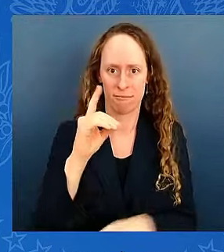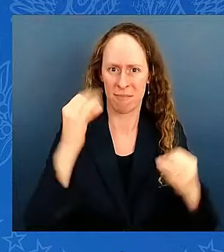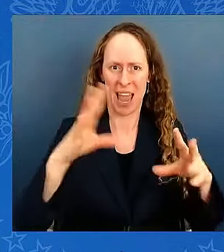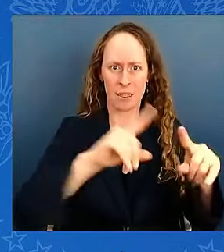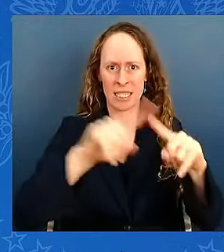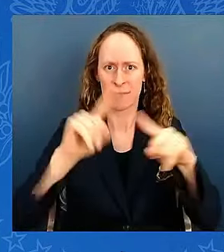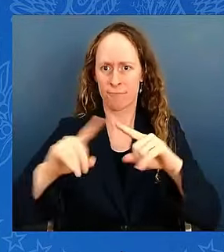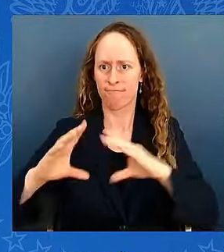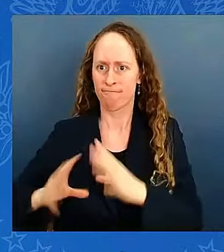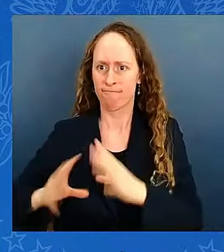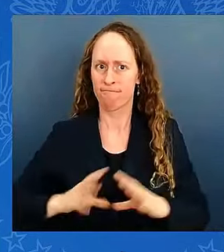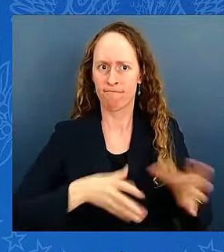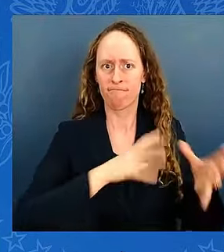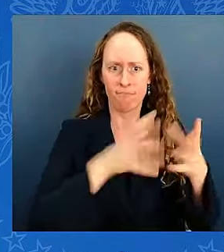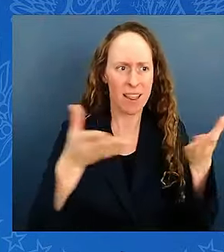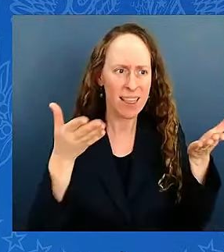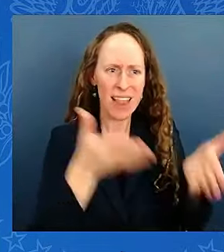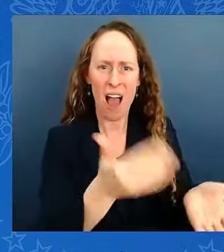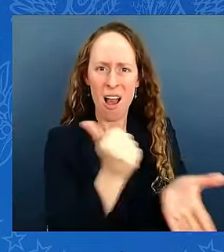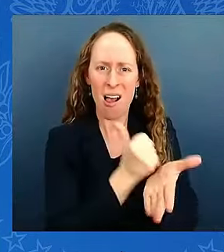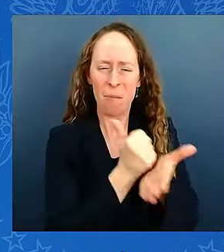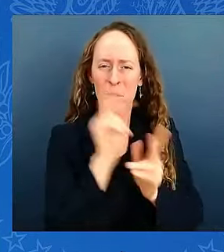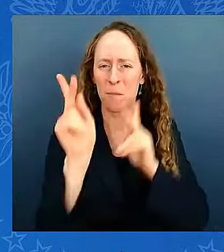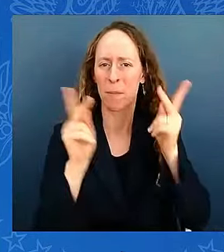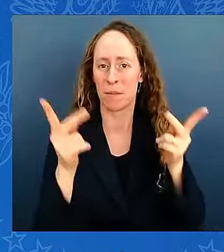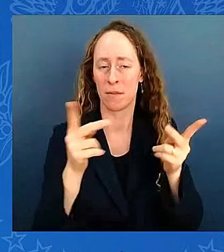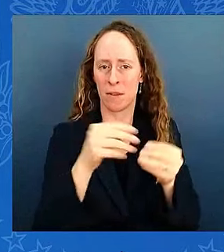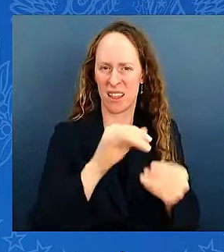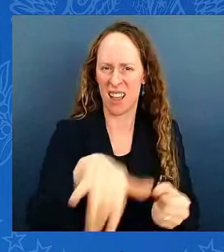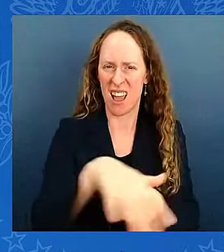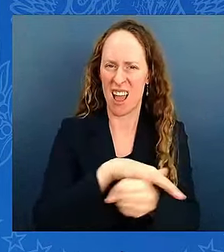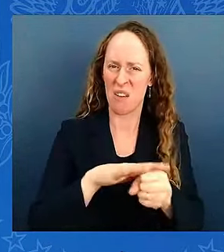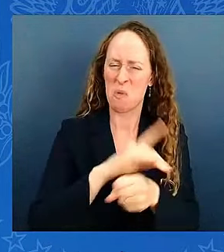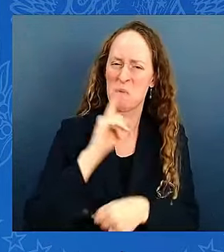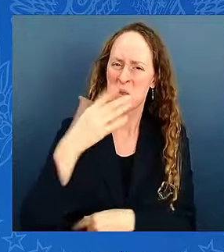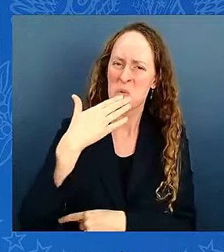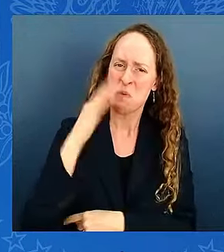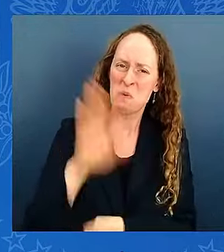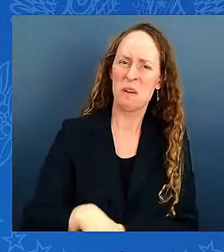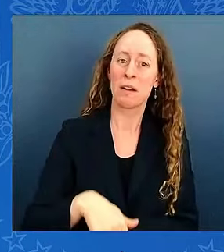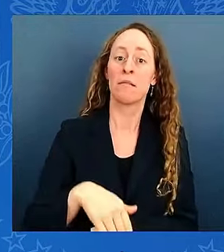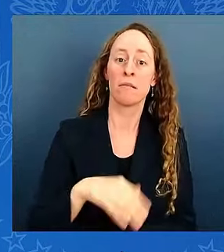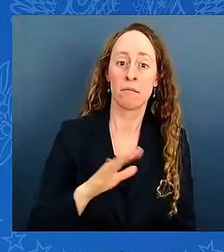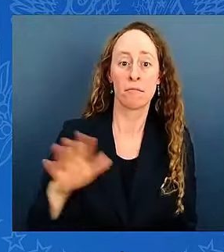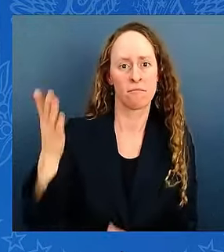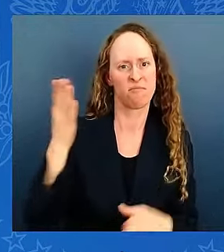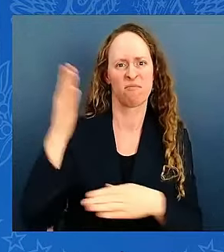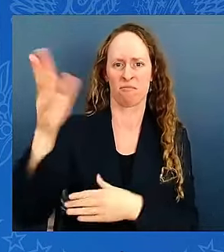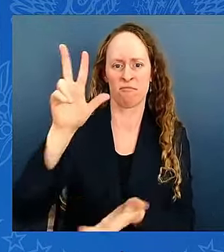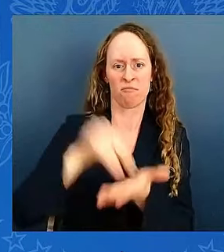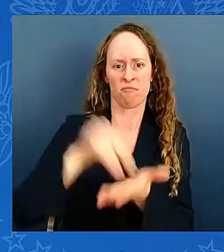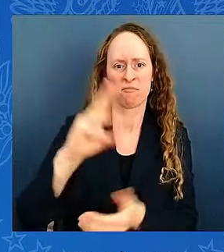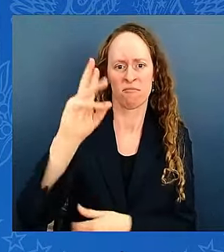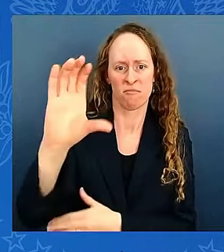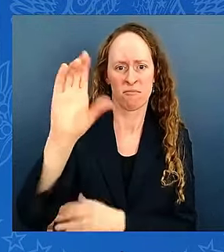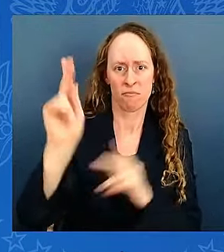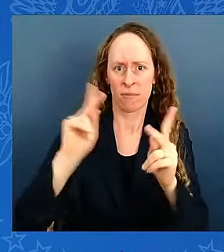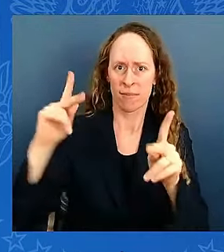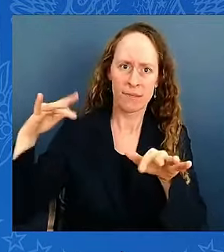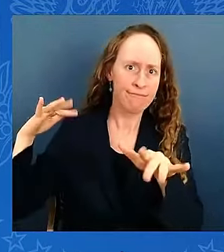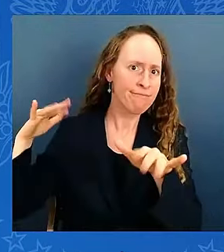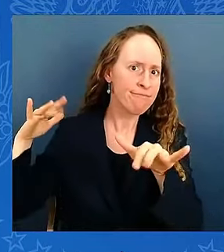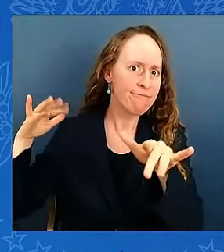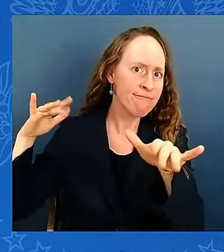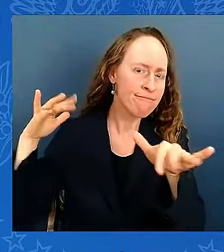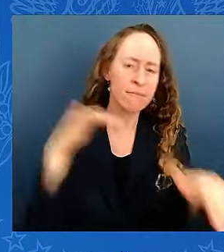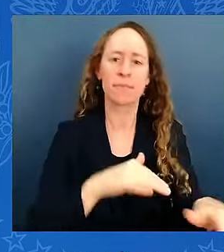that's over 3,600 personnel deployed. That number is growing by the day. I quickly approved requests